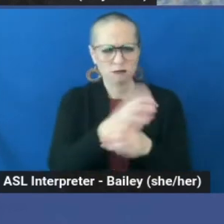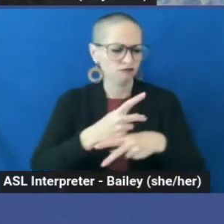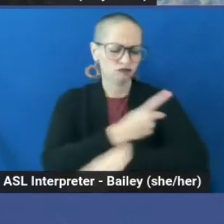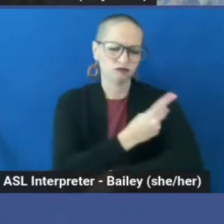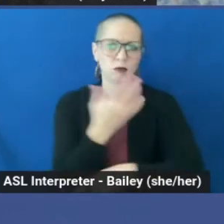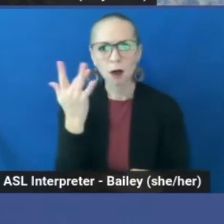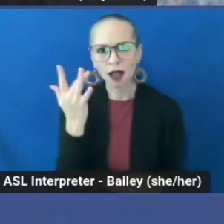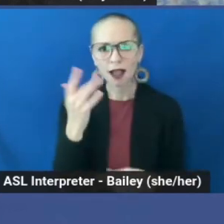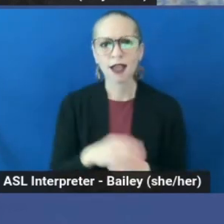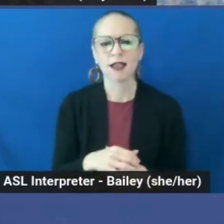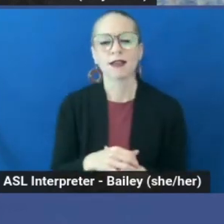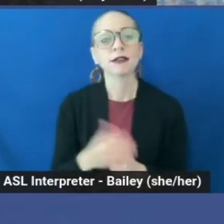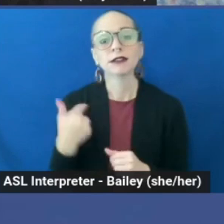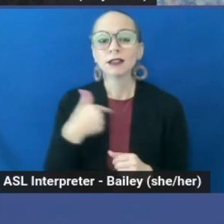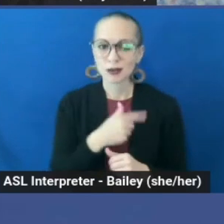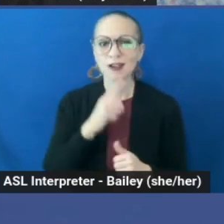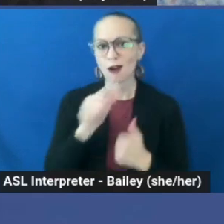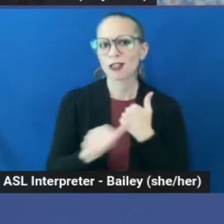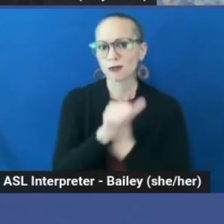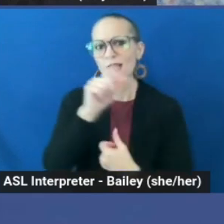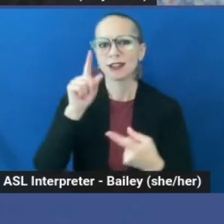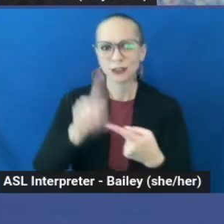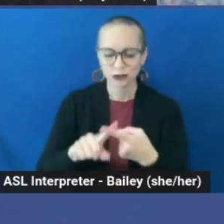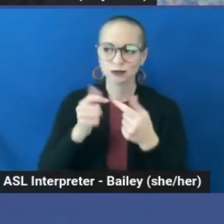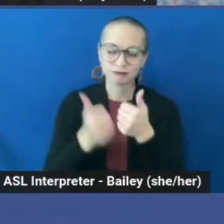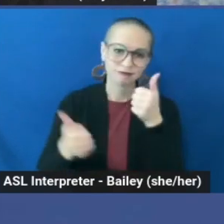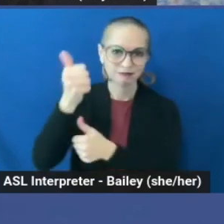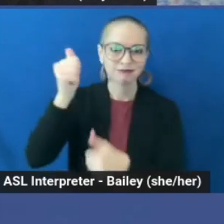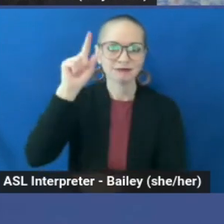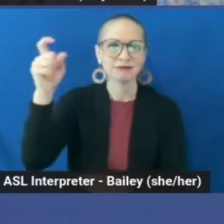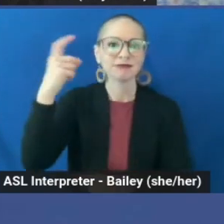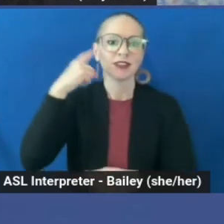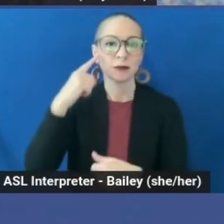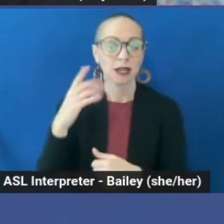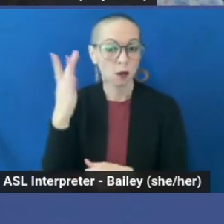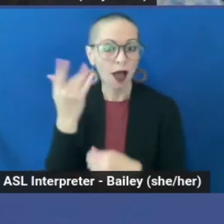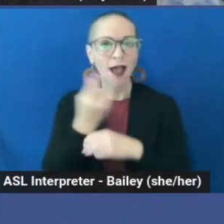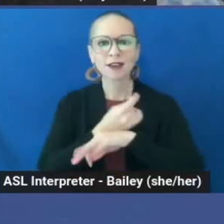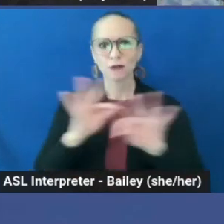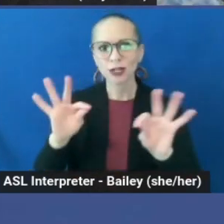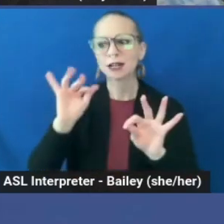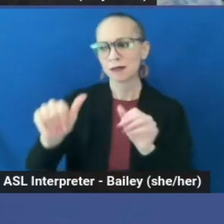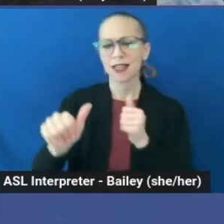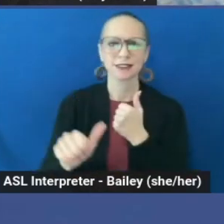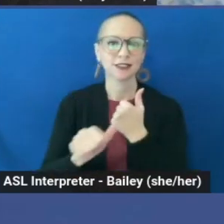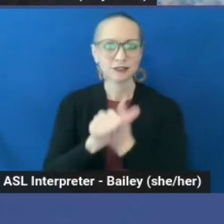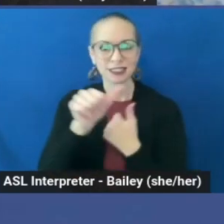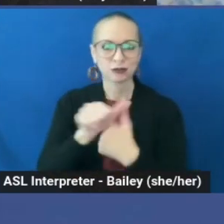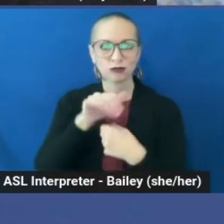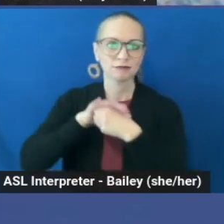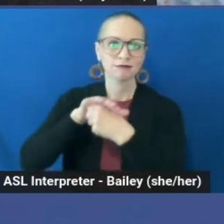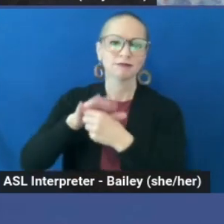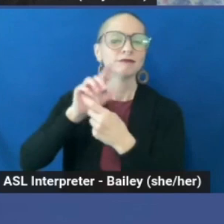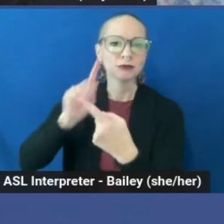Because we are a threat to the capitalist state. Because freedom is a threat to the capitalist state.